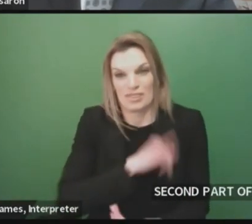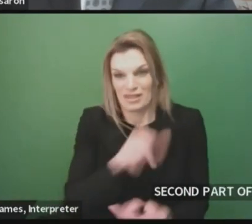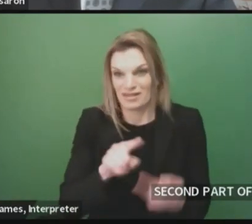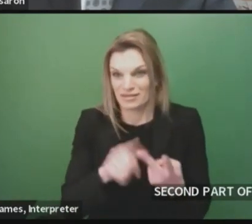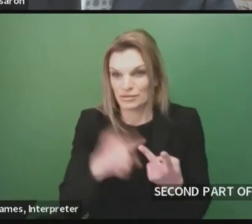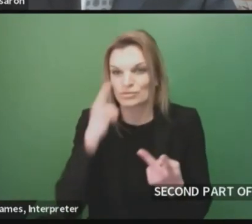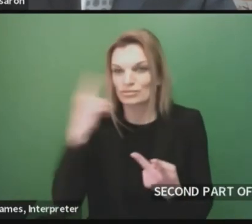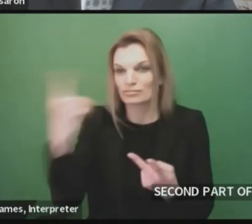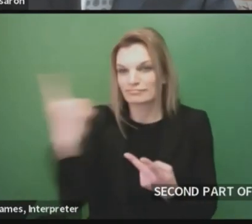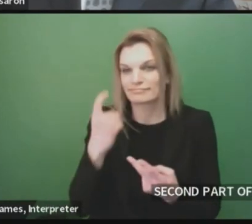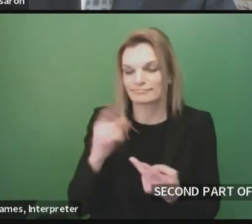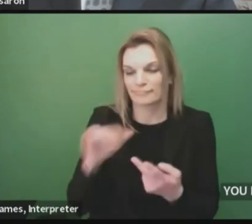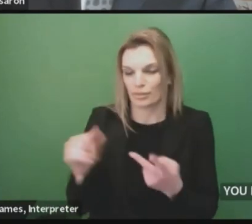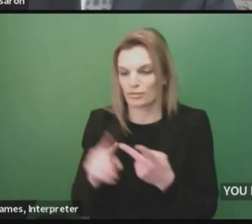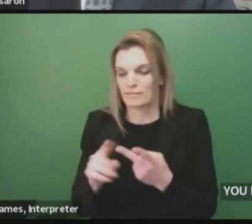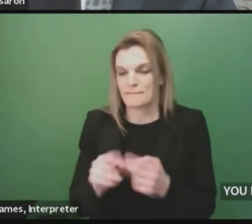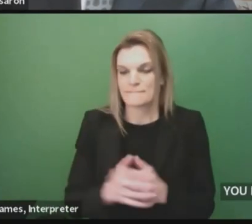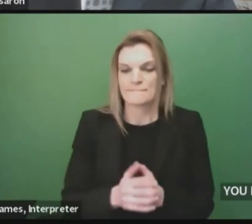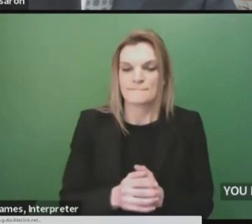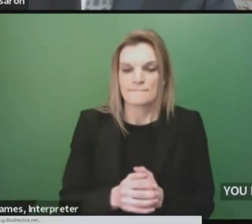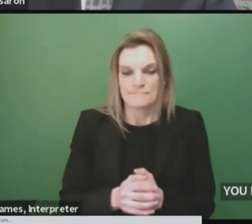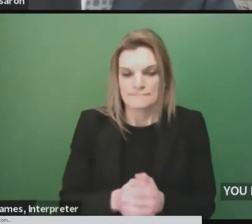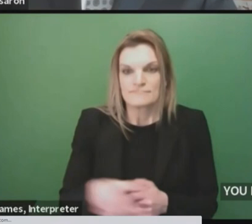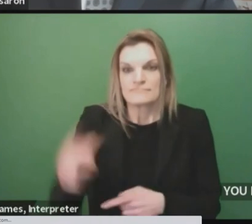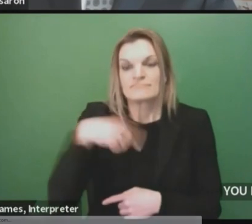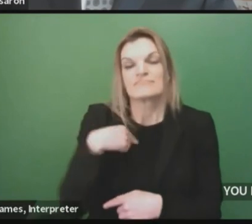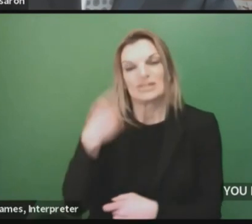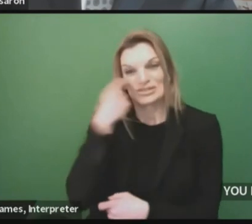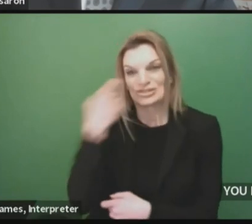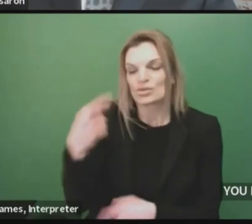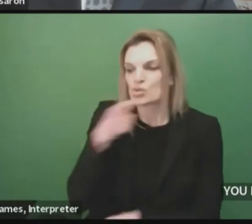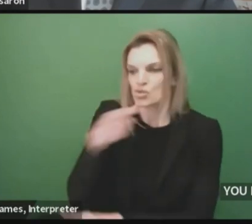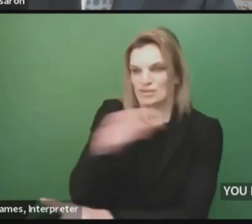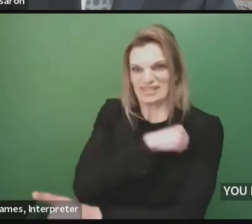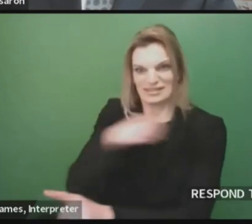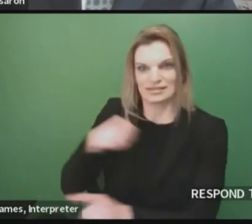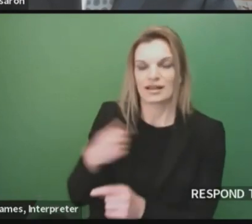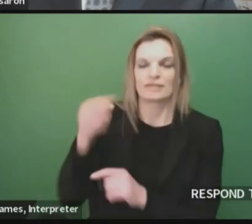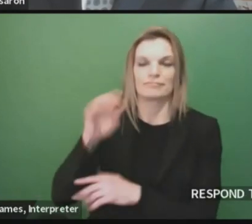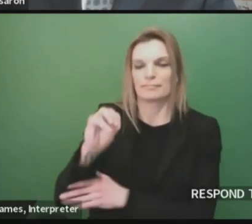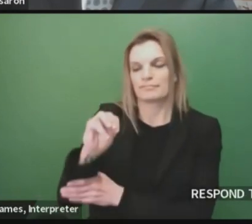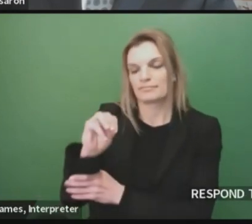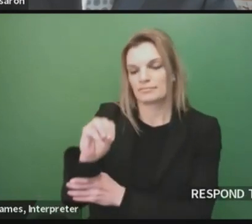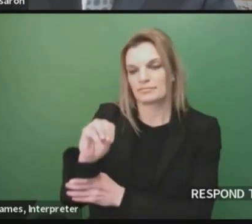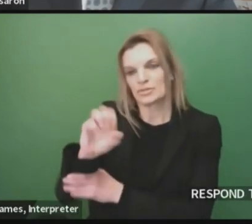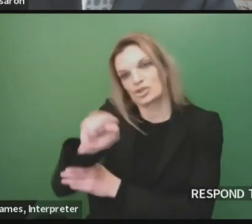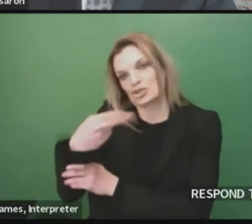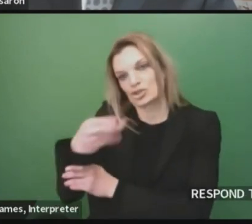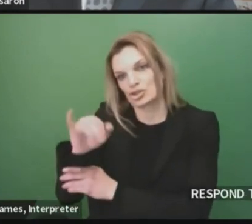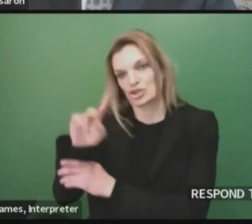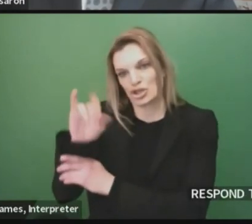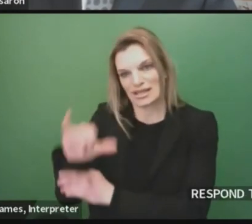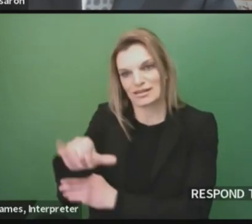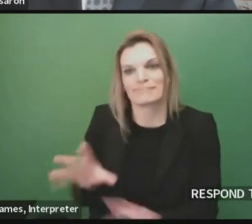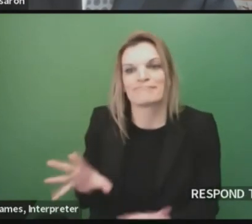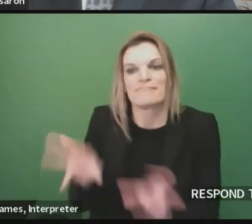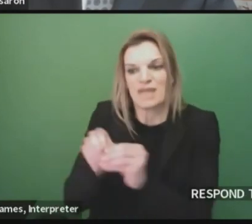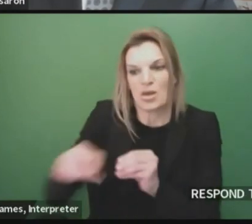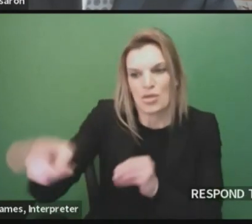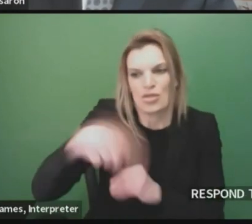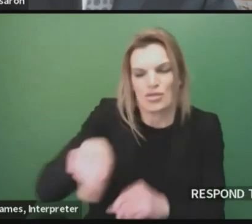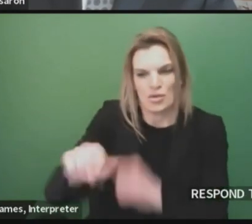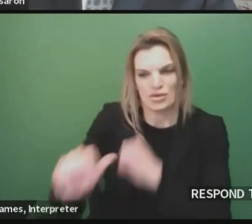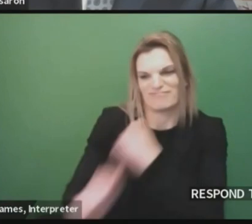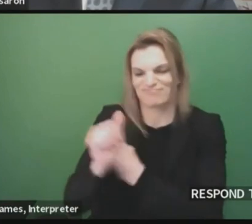revelation that the Senate Majority Leader has been meeting with militia groups to help them on their messages. I think it's clear